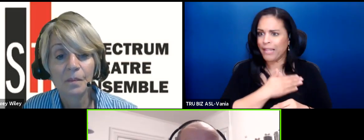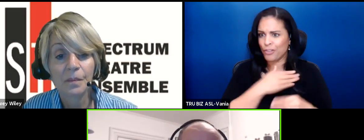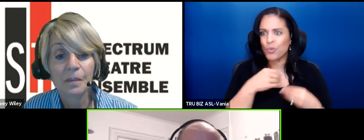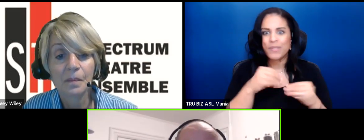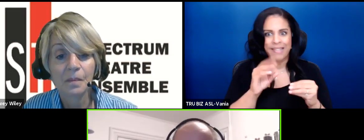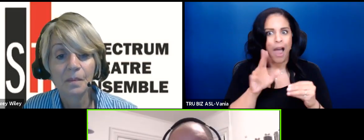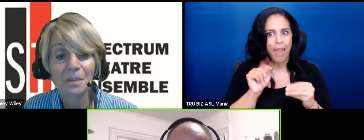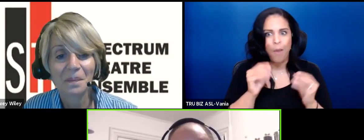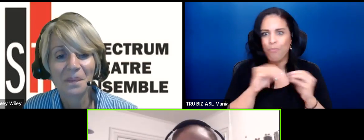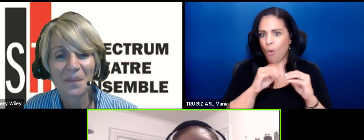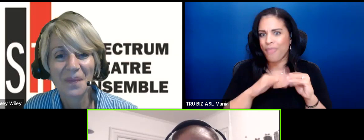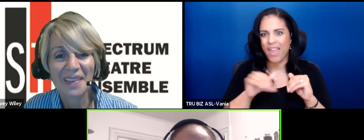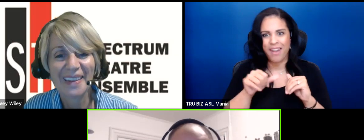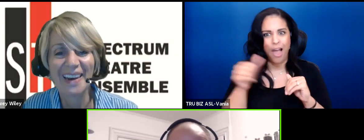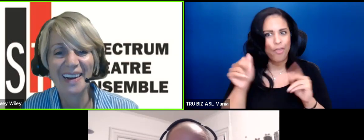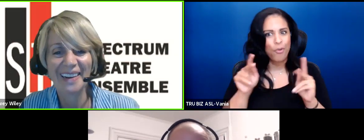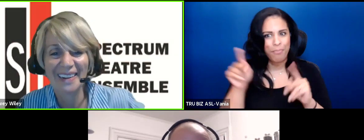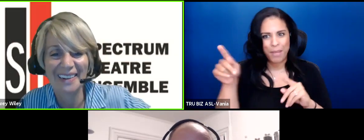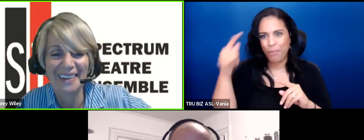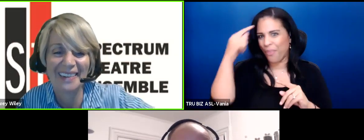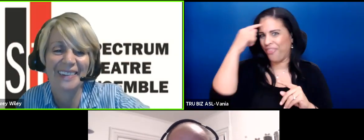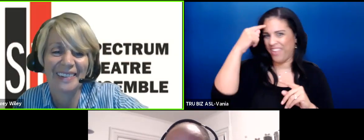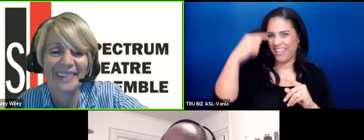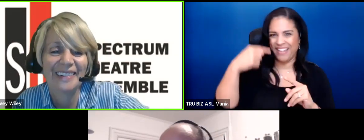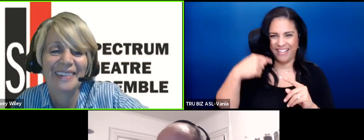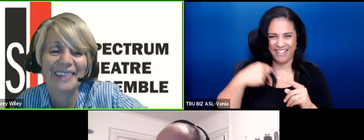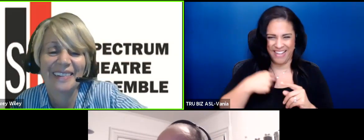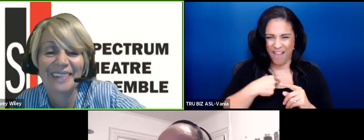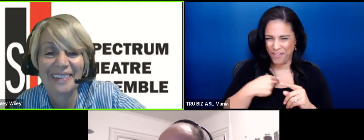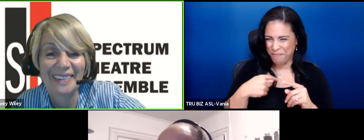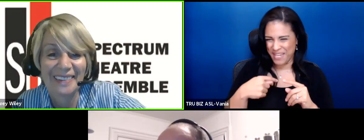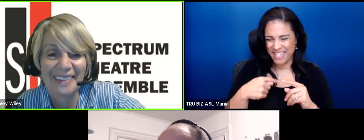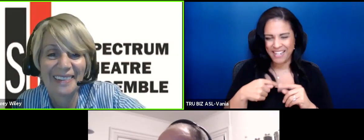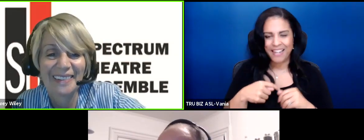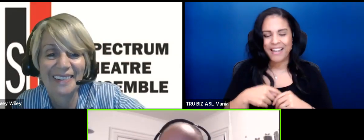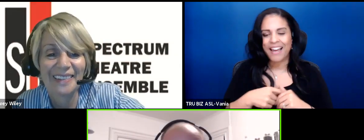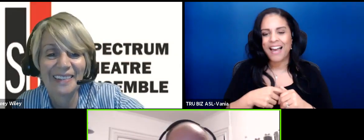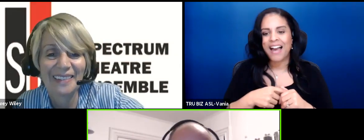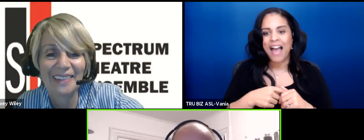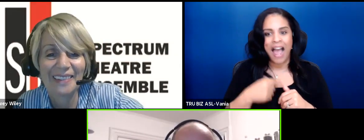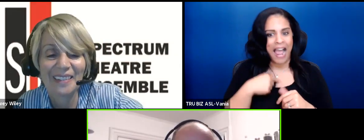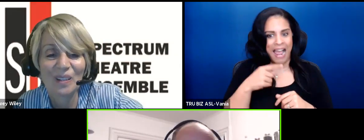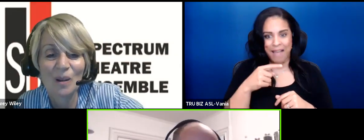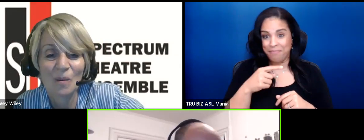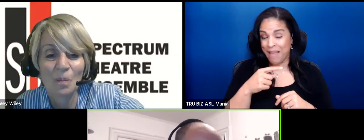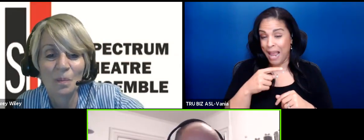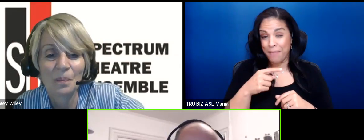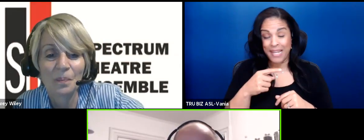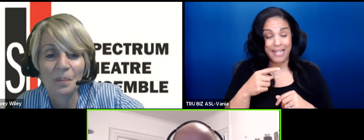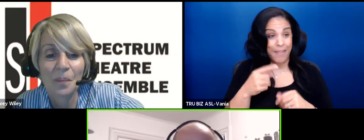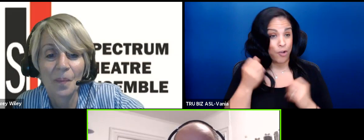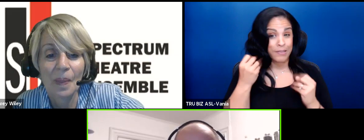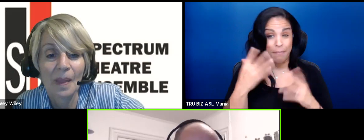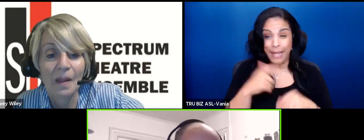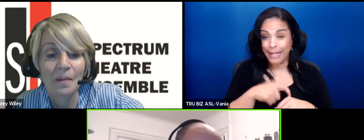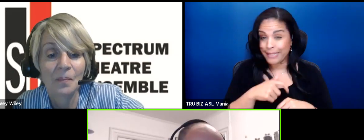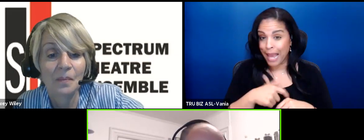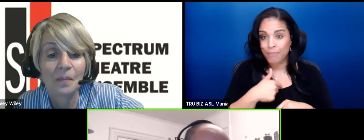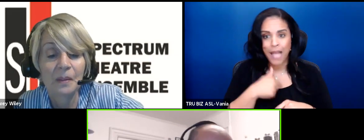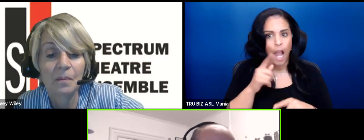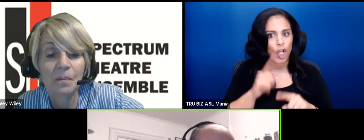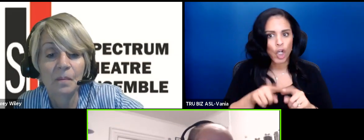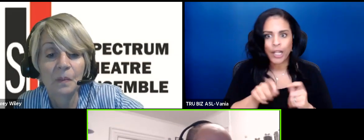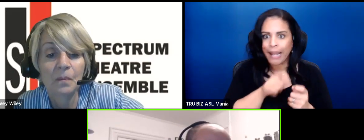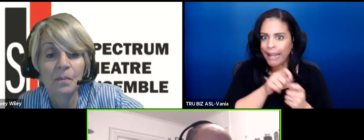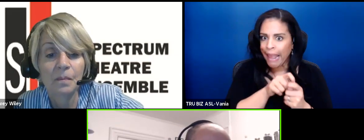more than anybody gives me credit for. And I can't tell you how many times you know I just couldn't get it right. And I'll